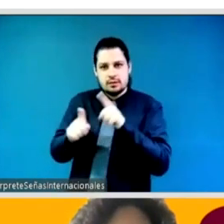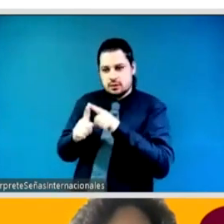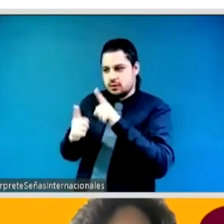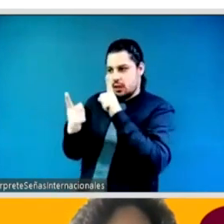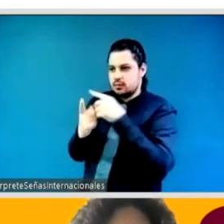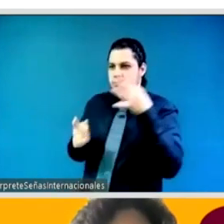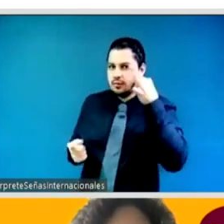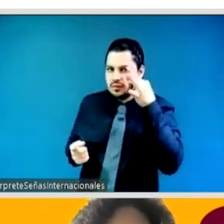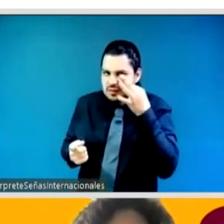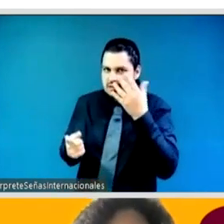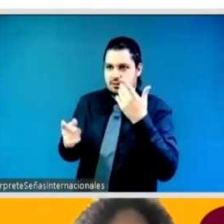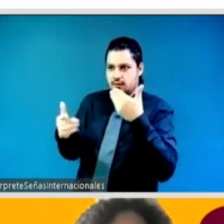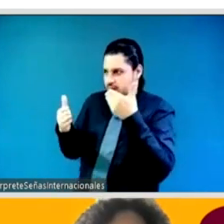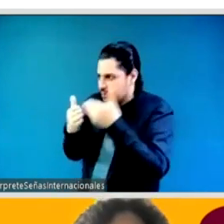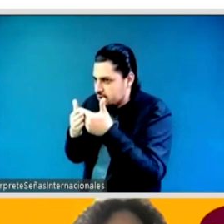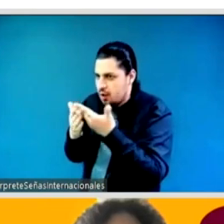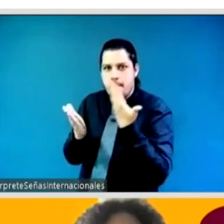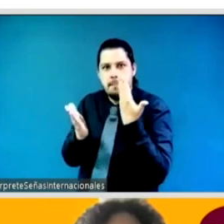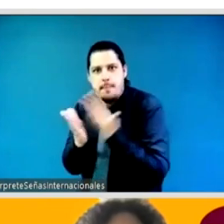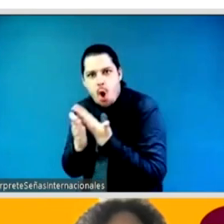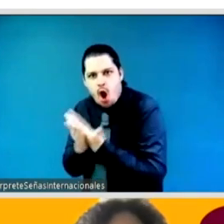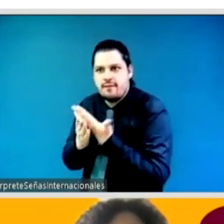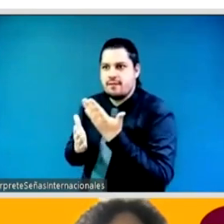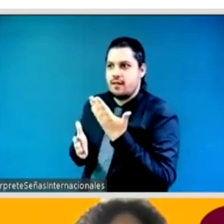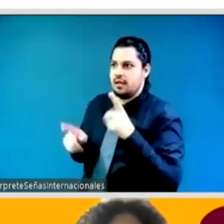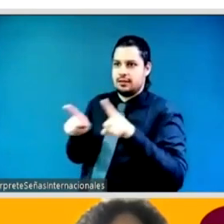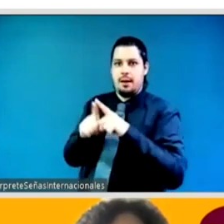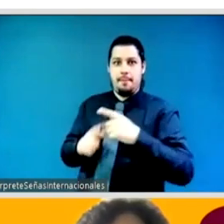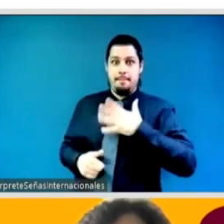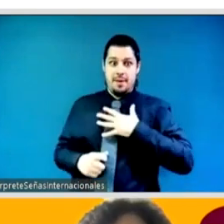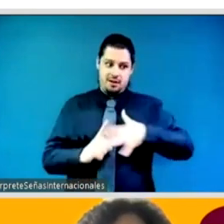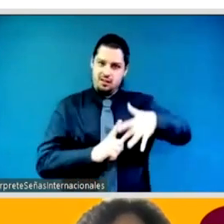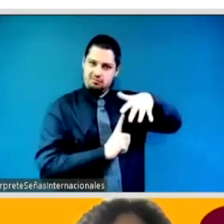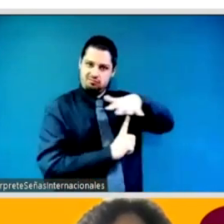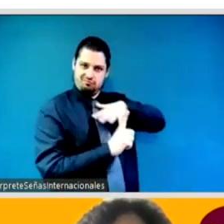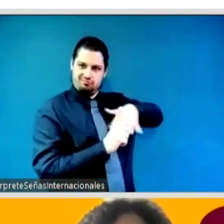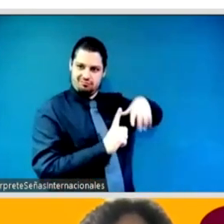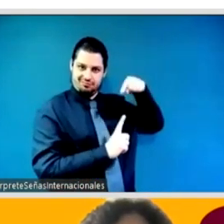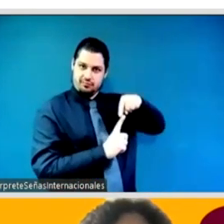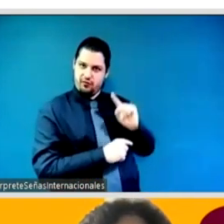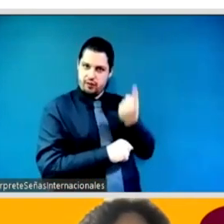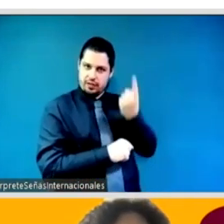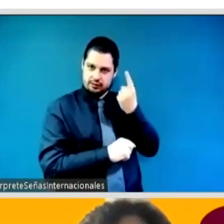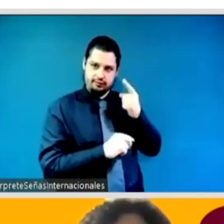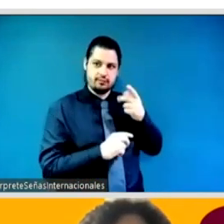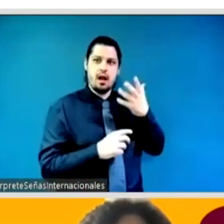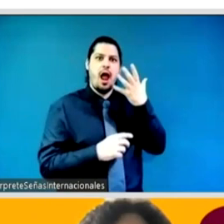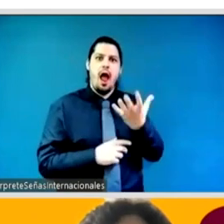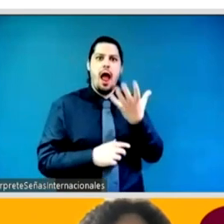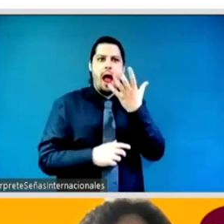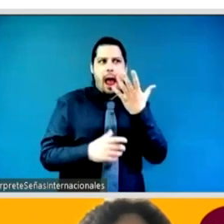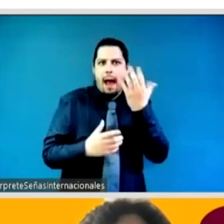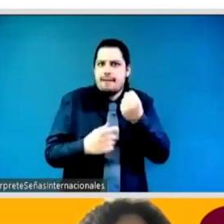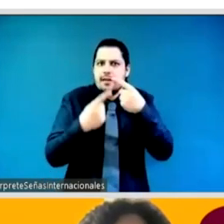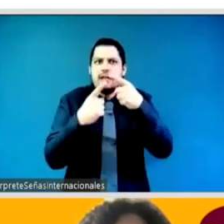that we always tend to talk about change somewhere else but not within our own structures our own organizations and that's key for the intersectional approach